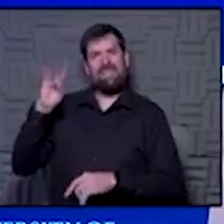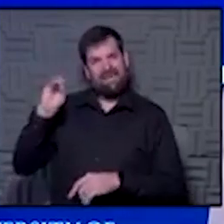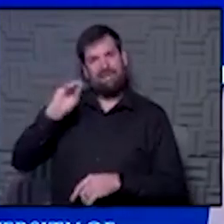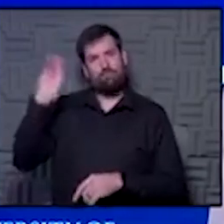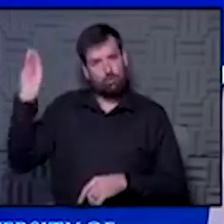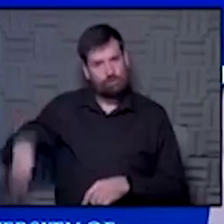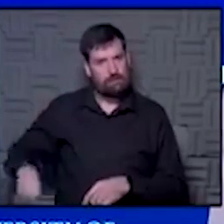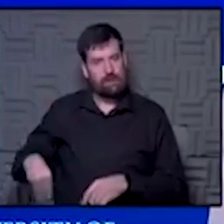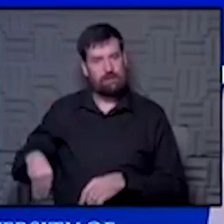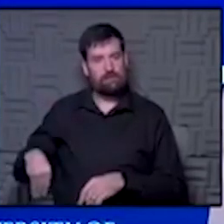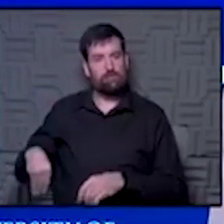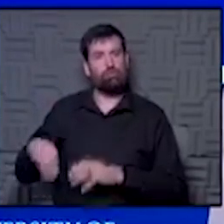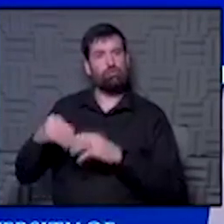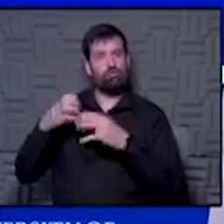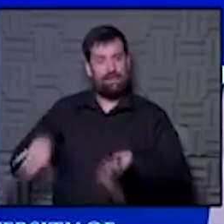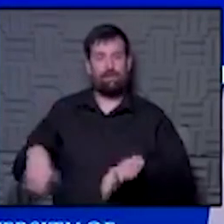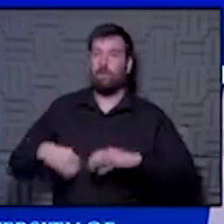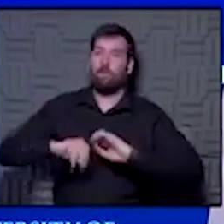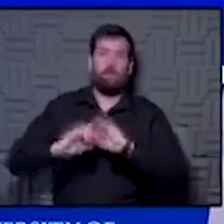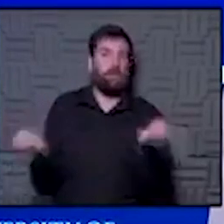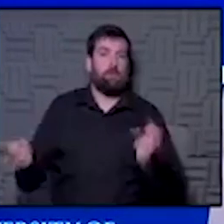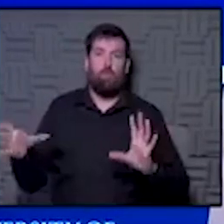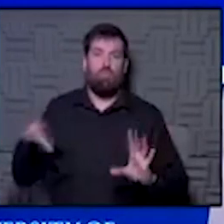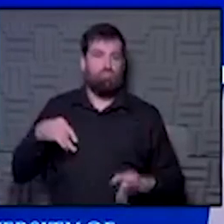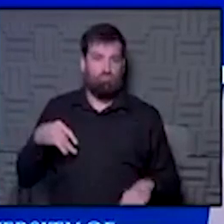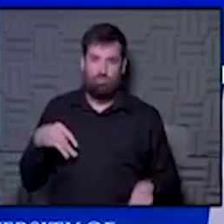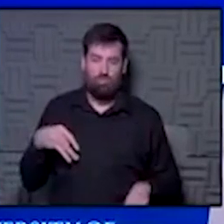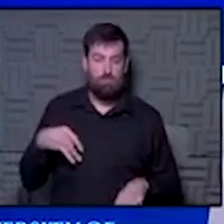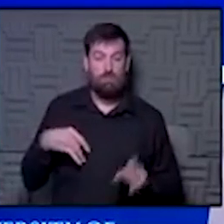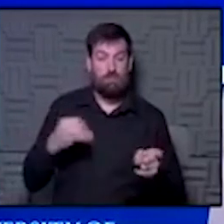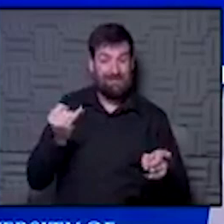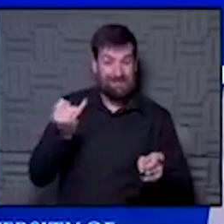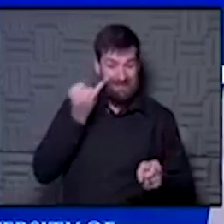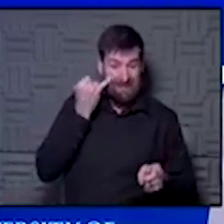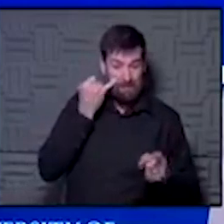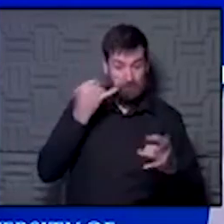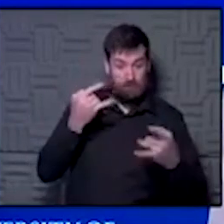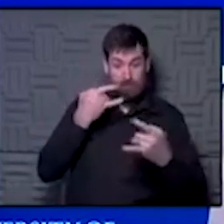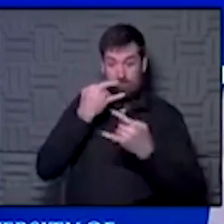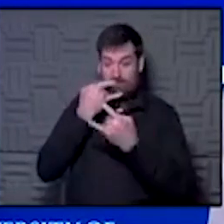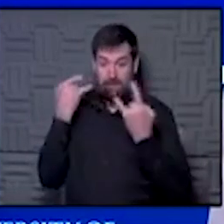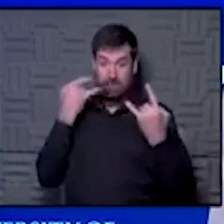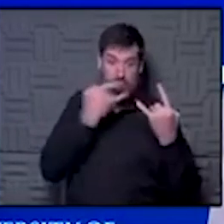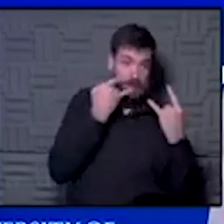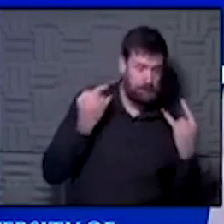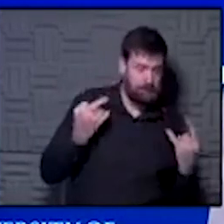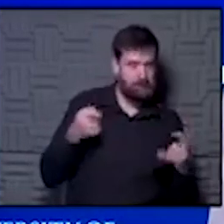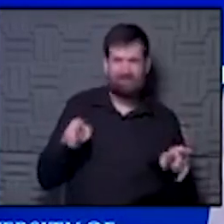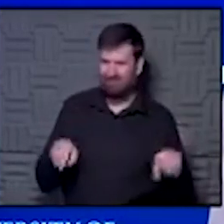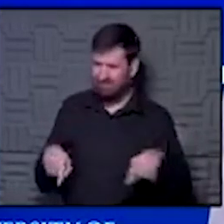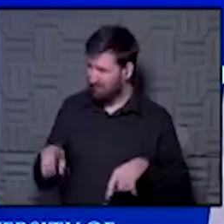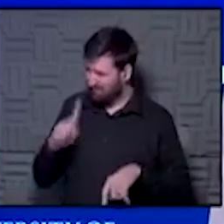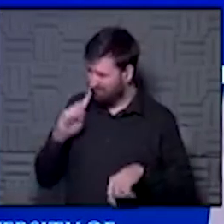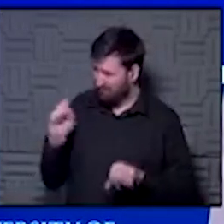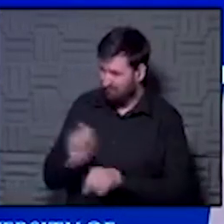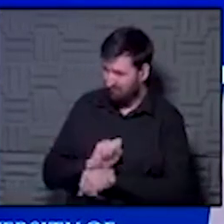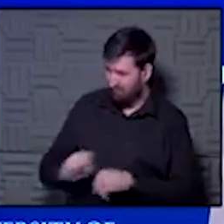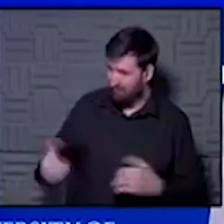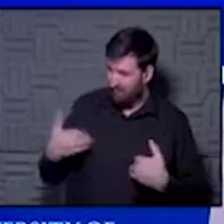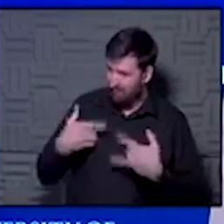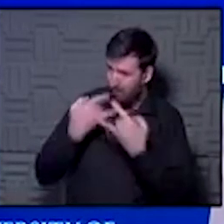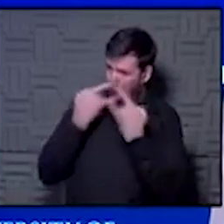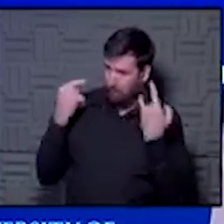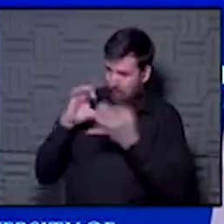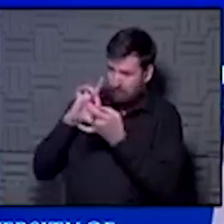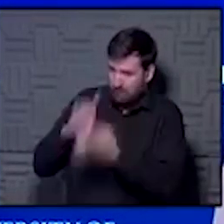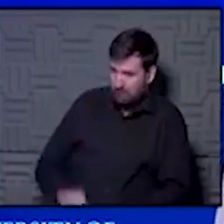individual. And then they say if they're both wearing it, then it's a 90%. And he goes, are there percentage rates around masking?